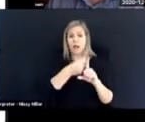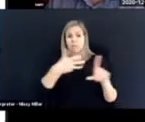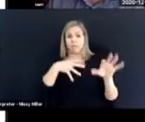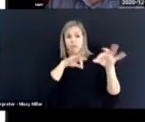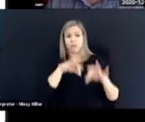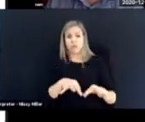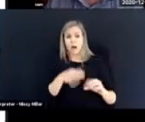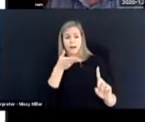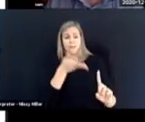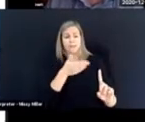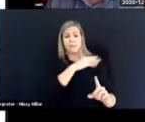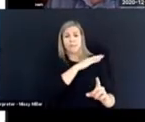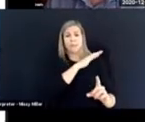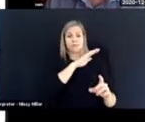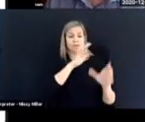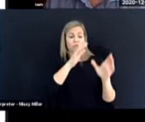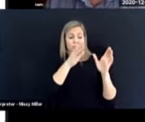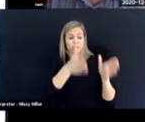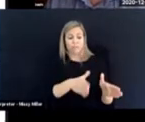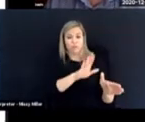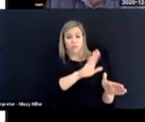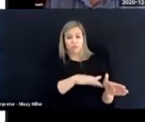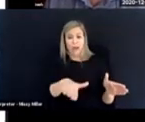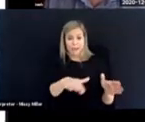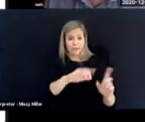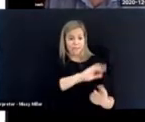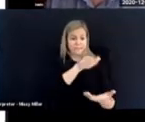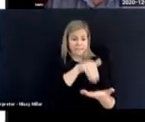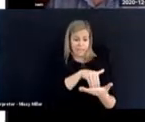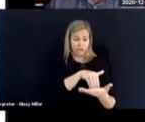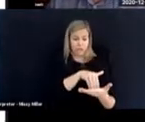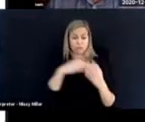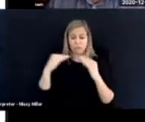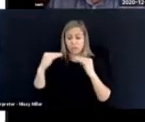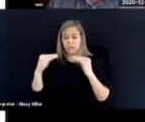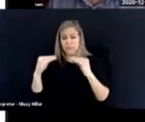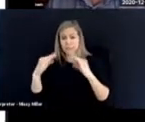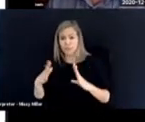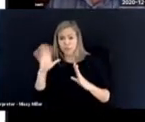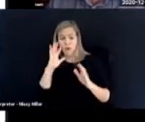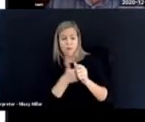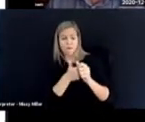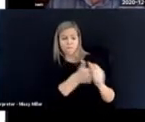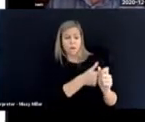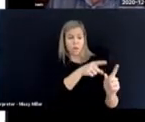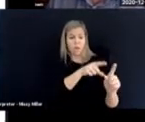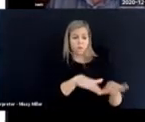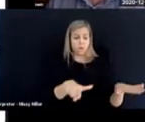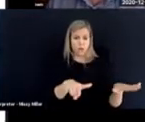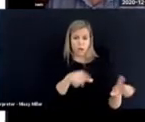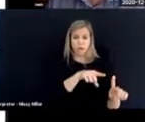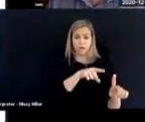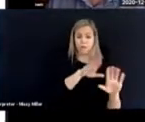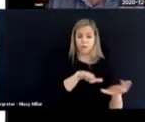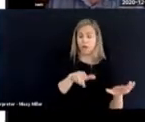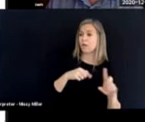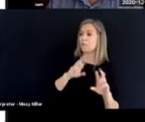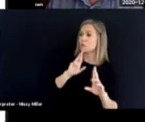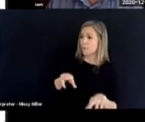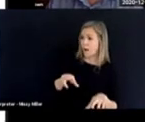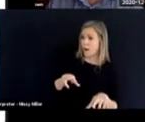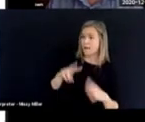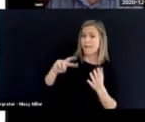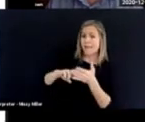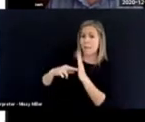holds the central position. The teacher follows the child. And when the child responds, the teacher is present to